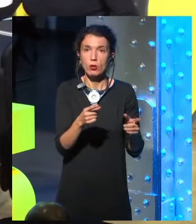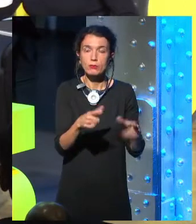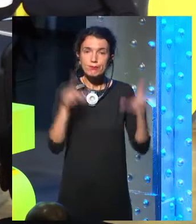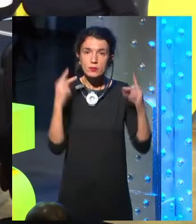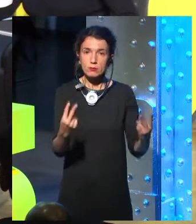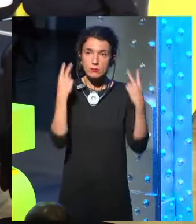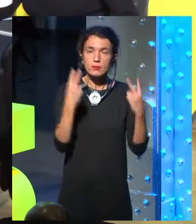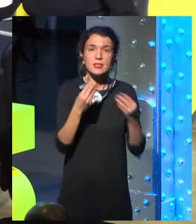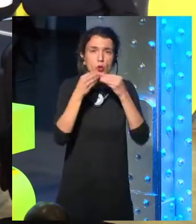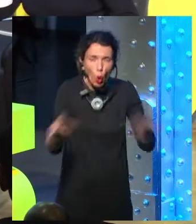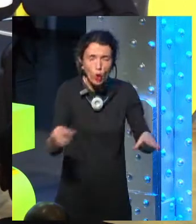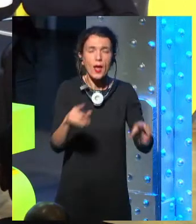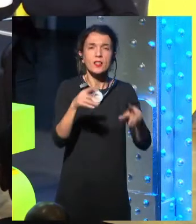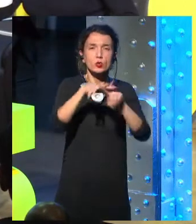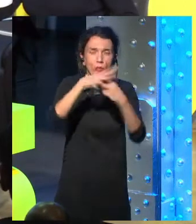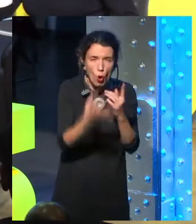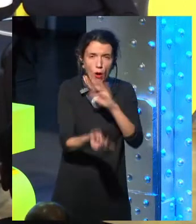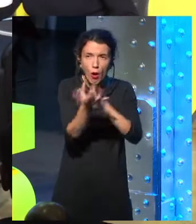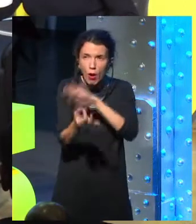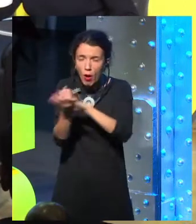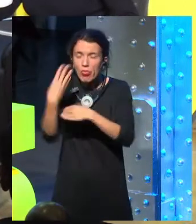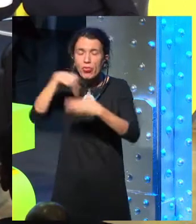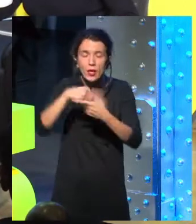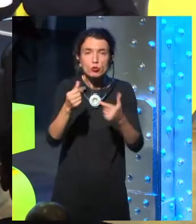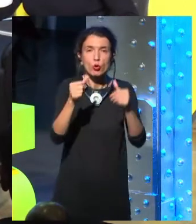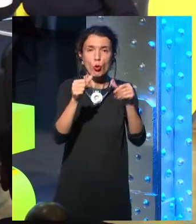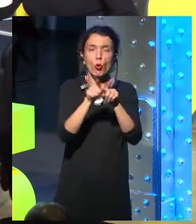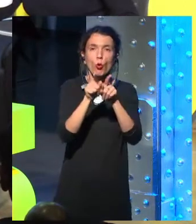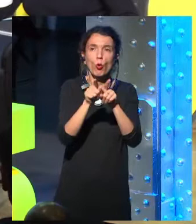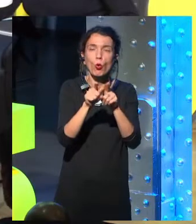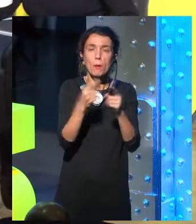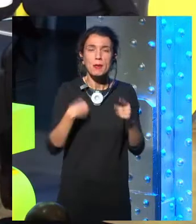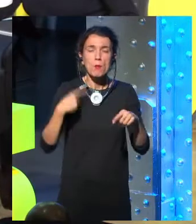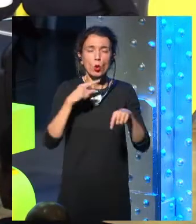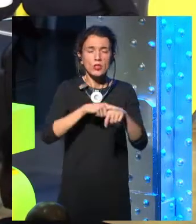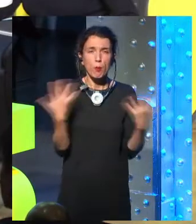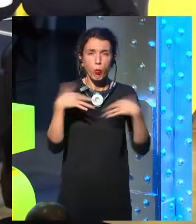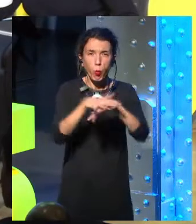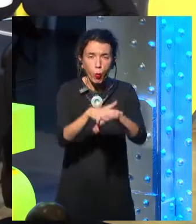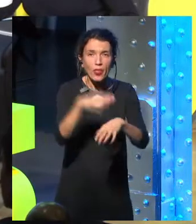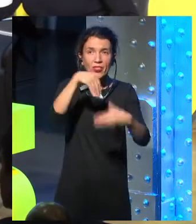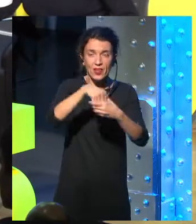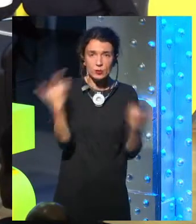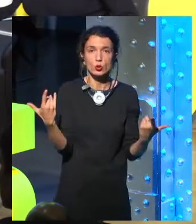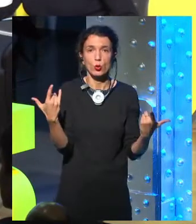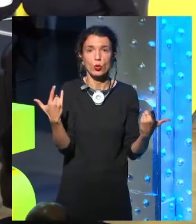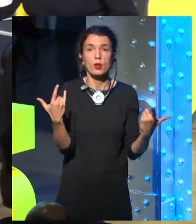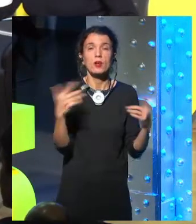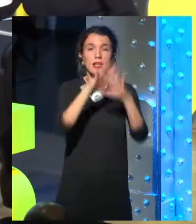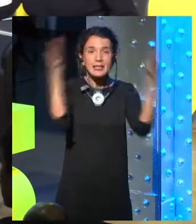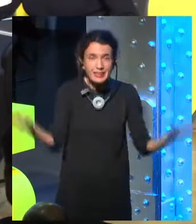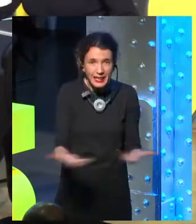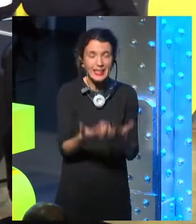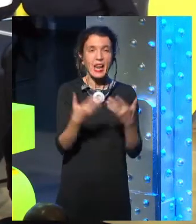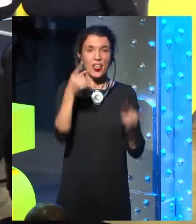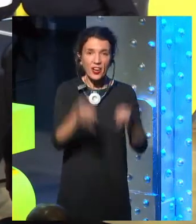1940s with cyberneticists and anthropologists coming together saying, once these things fit in our pockets, what does that mean? Can